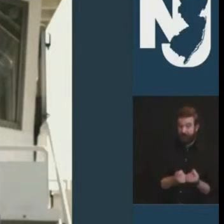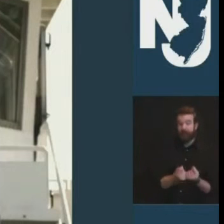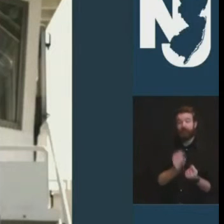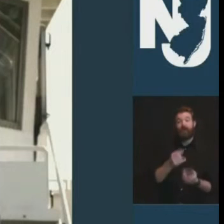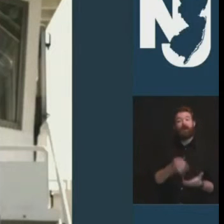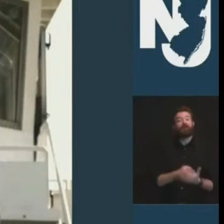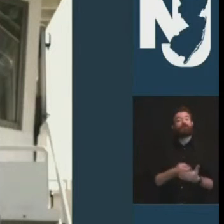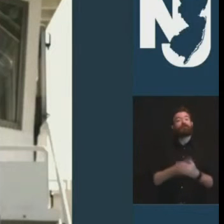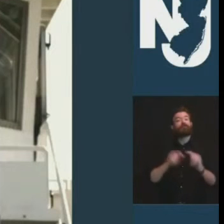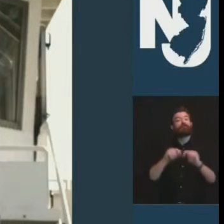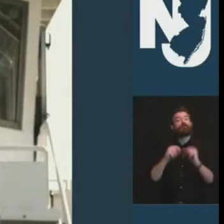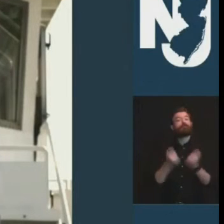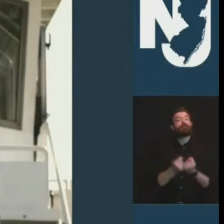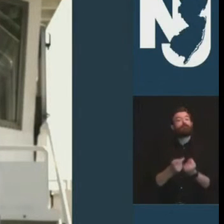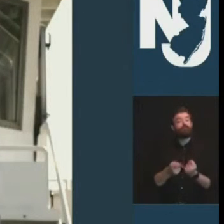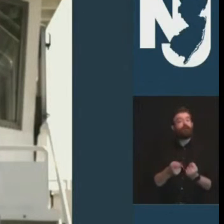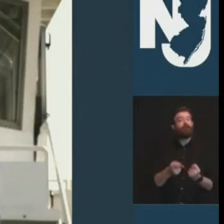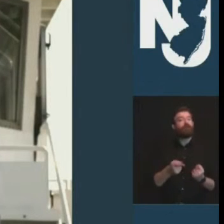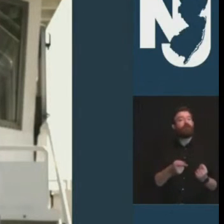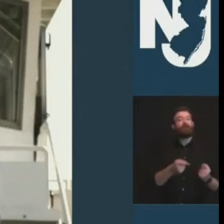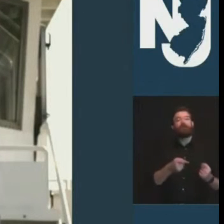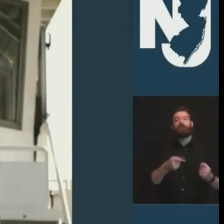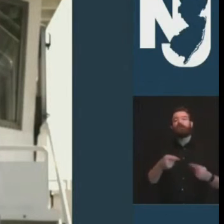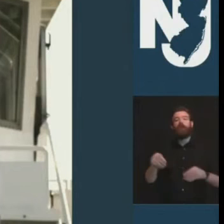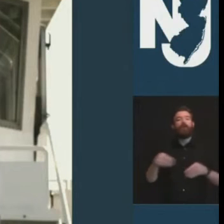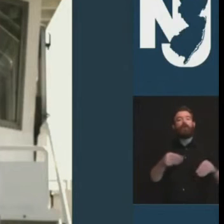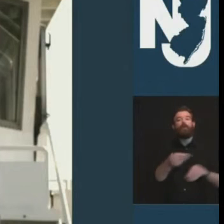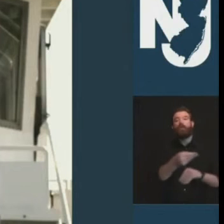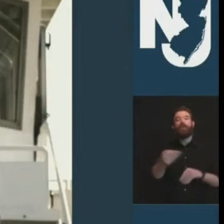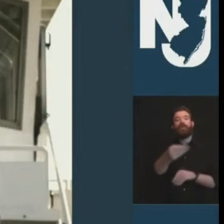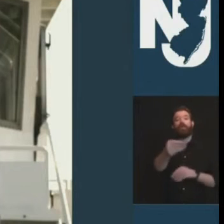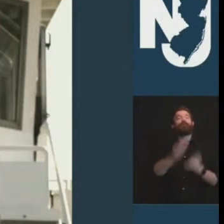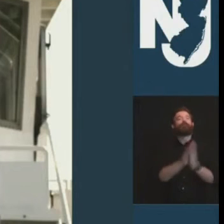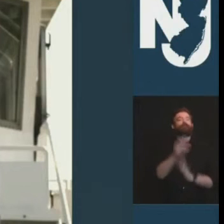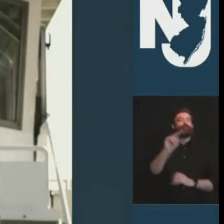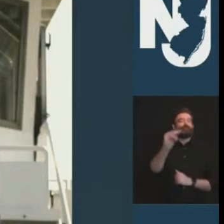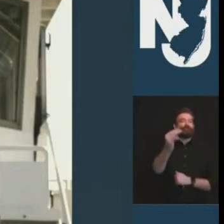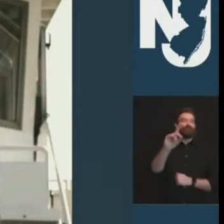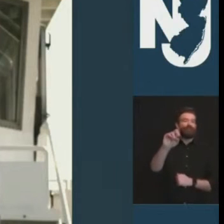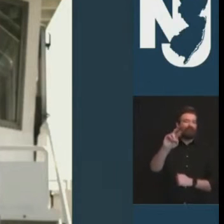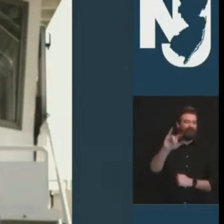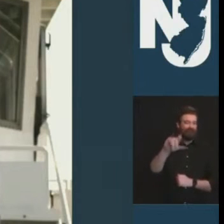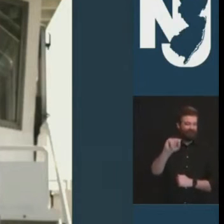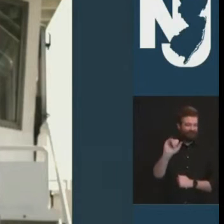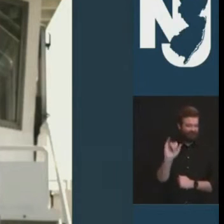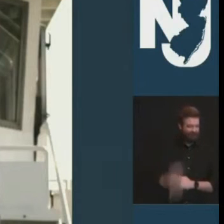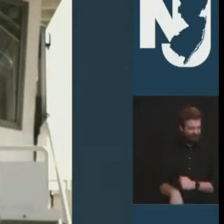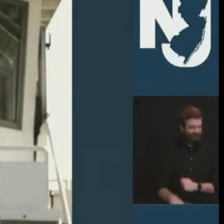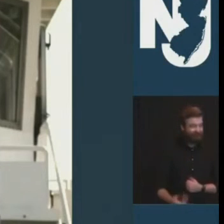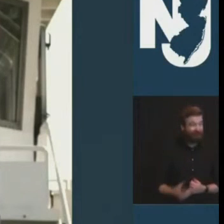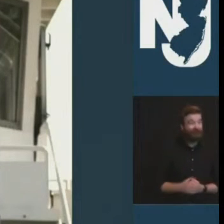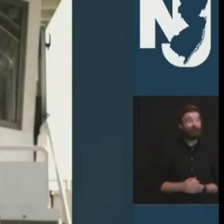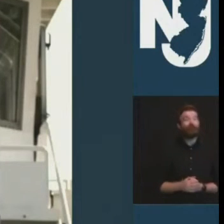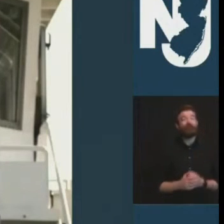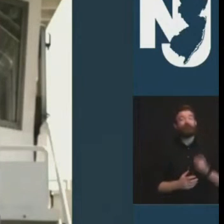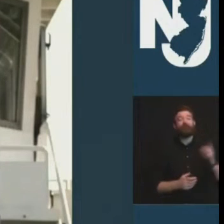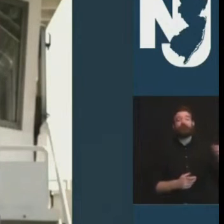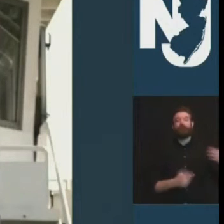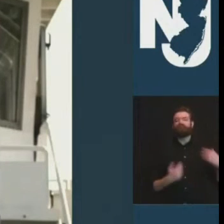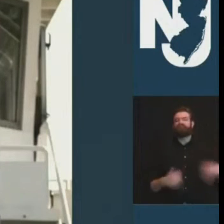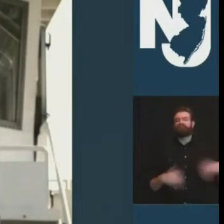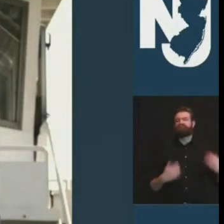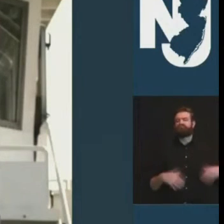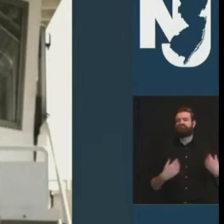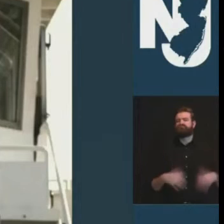owners ultimately become the new jersey devils but he'll always be most connected with new york waterway which